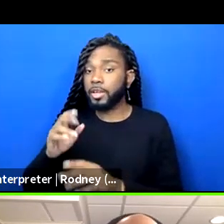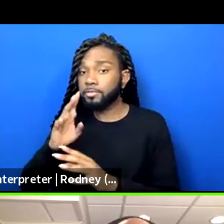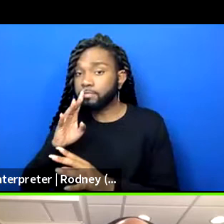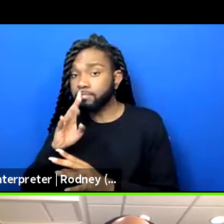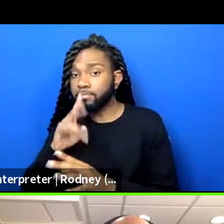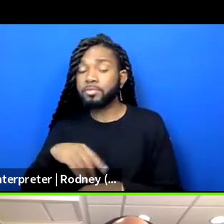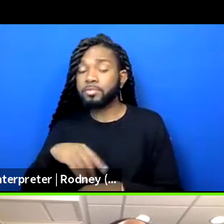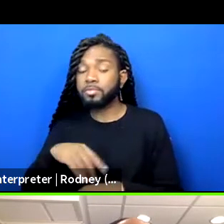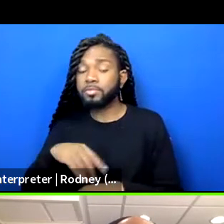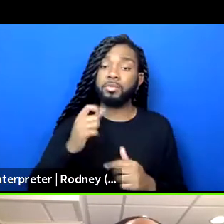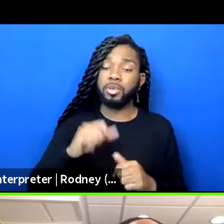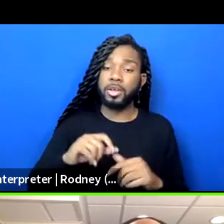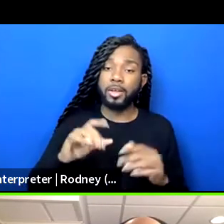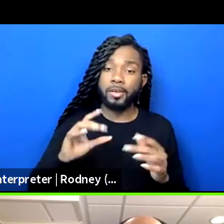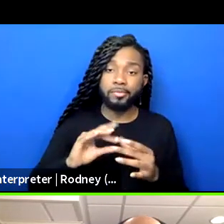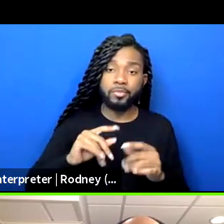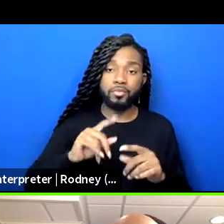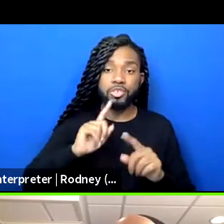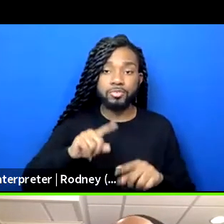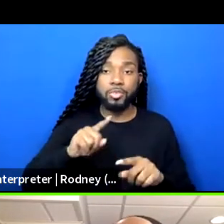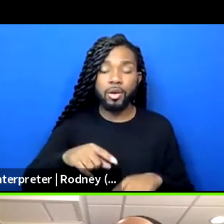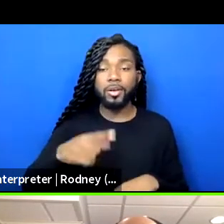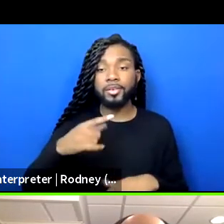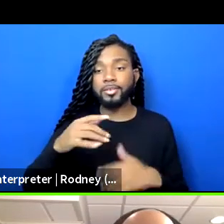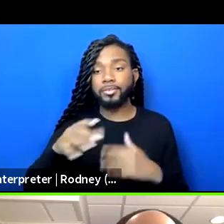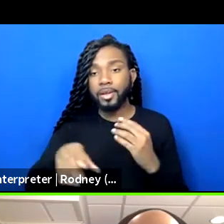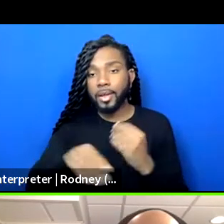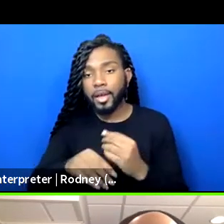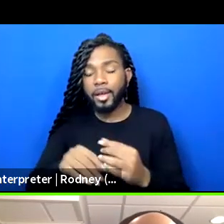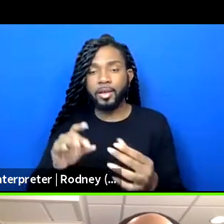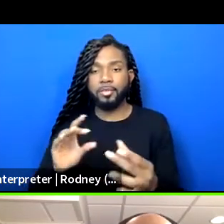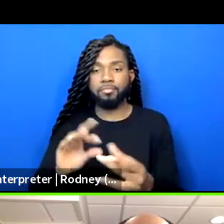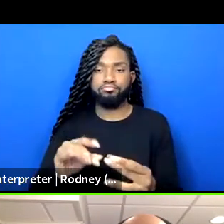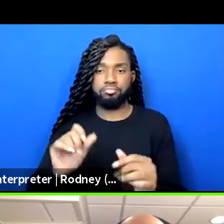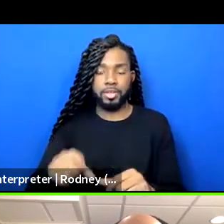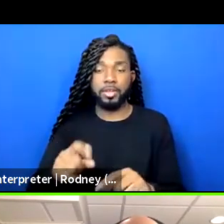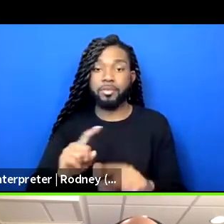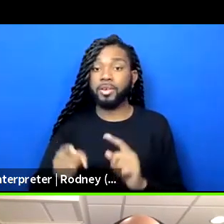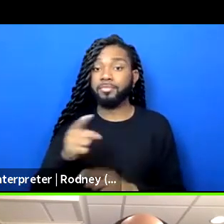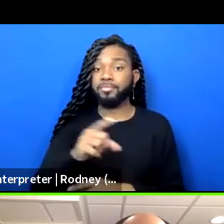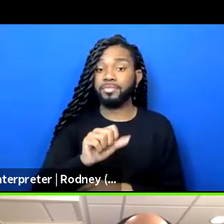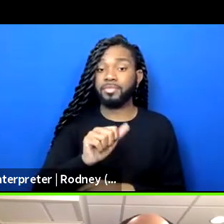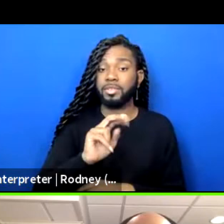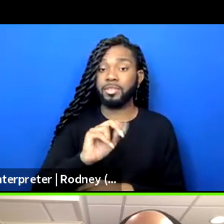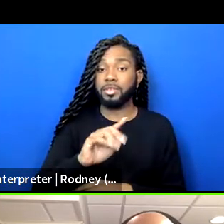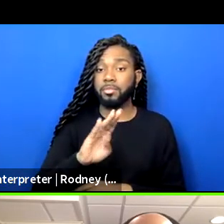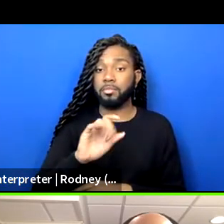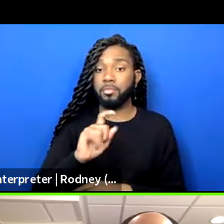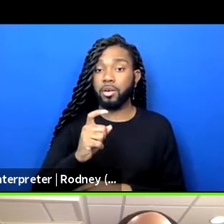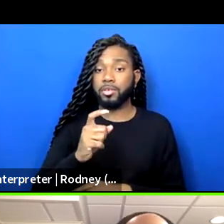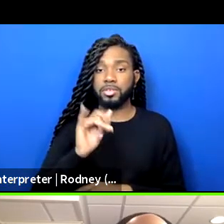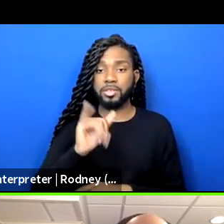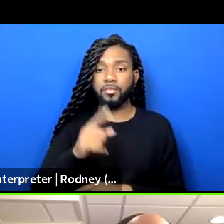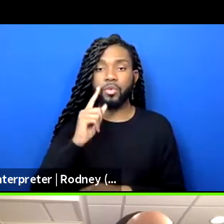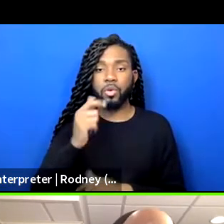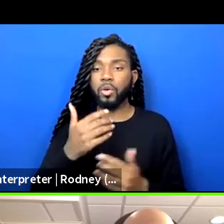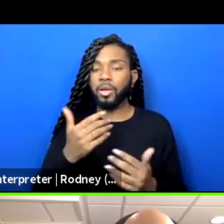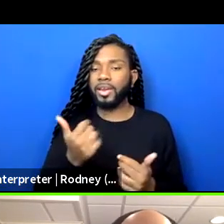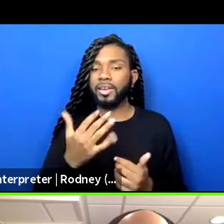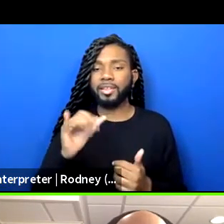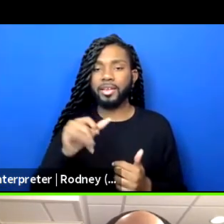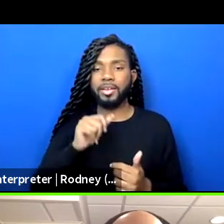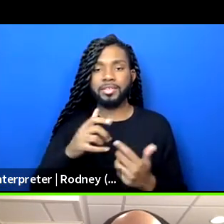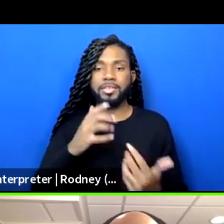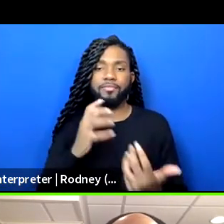chatting their thoughts, responding, guessing, adding comments. The Sandbox is for anything that doesn't fit within. So you might be hearing